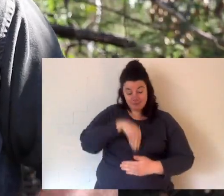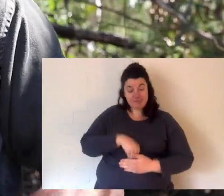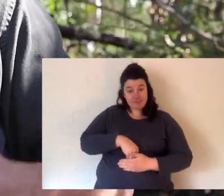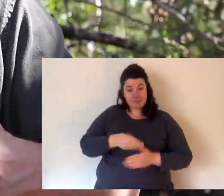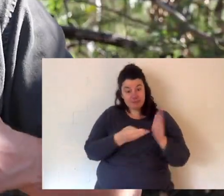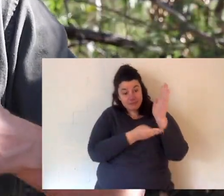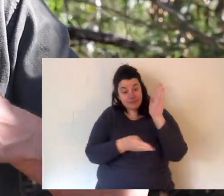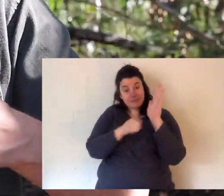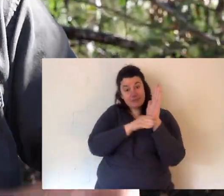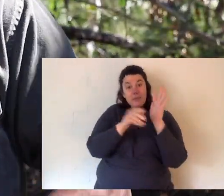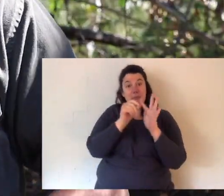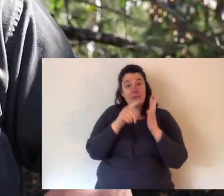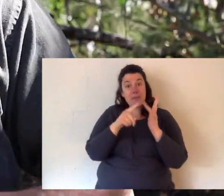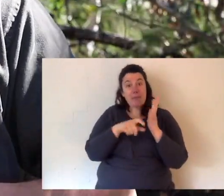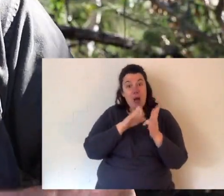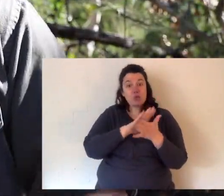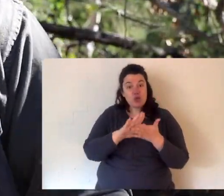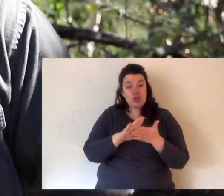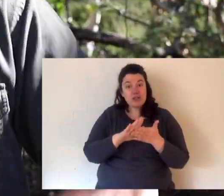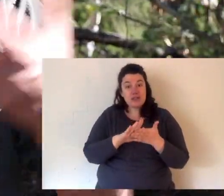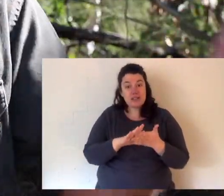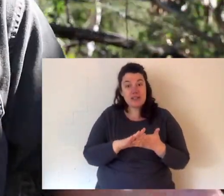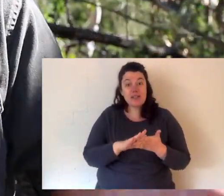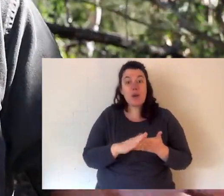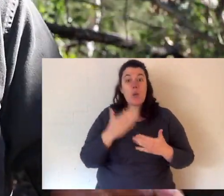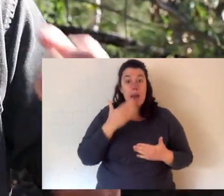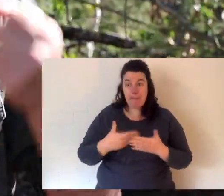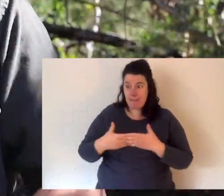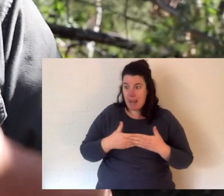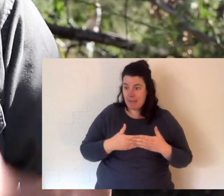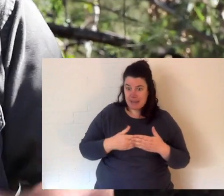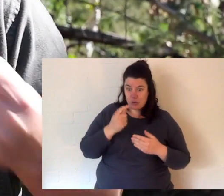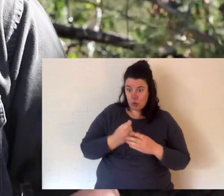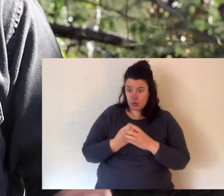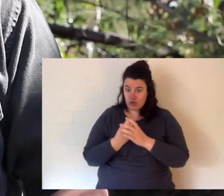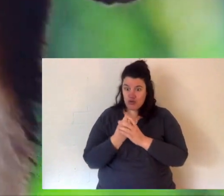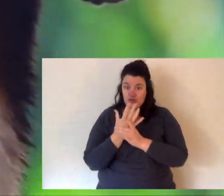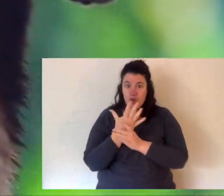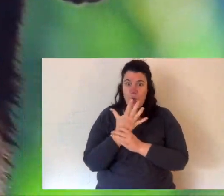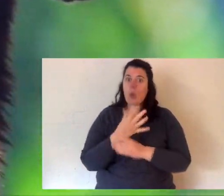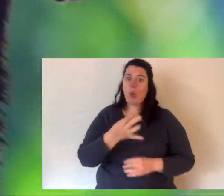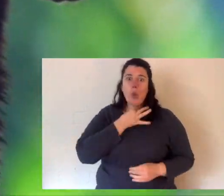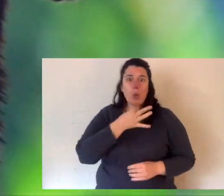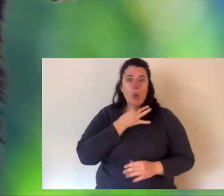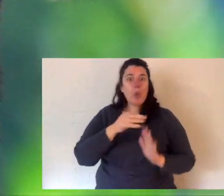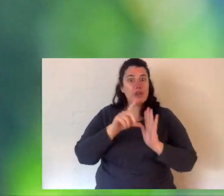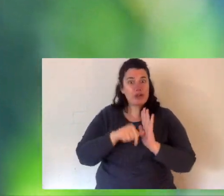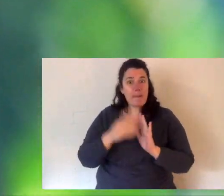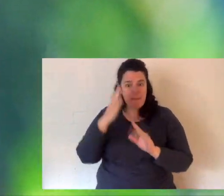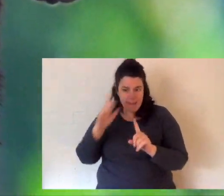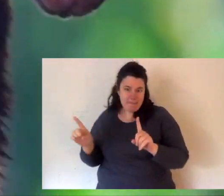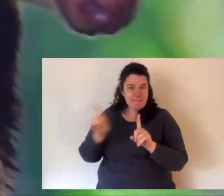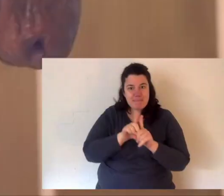pouch and when the joey gets nearing independence it's a really risky time but that's where mum comes in.